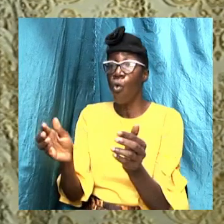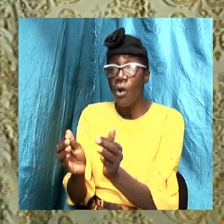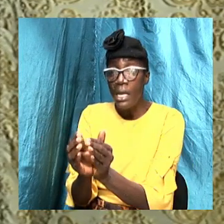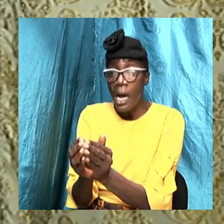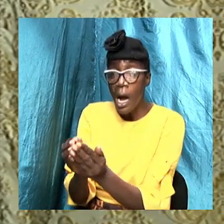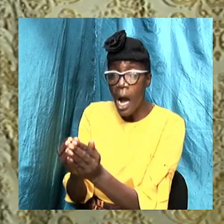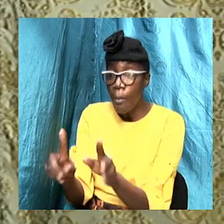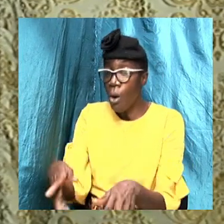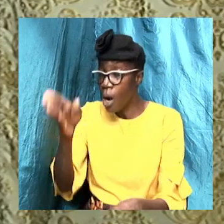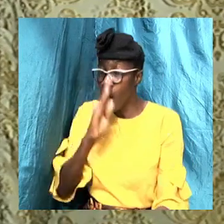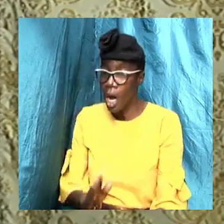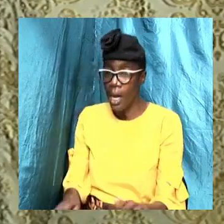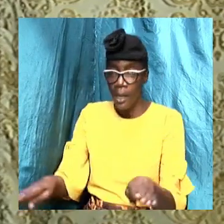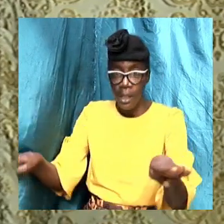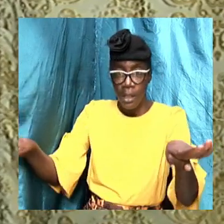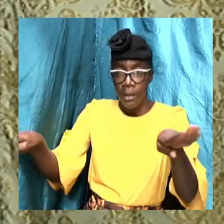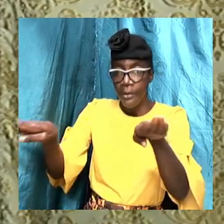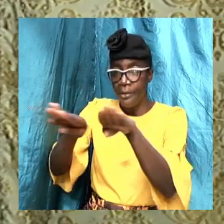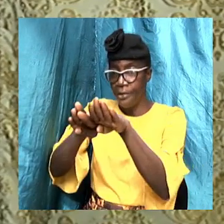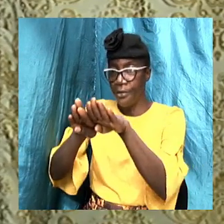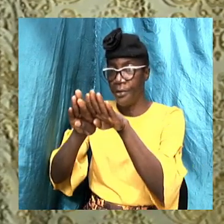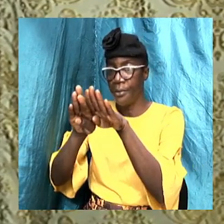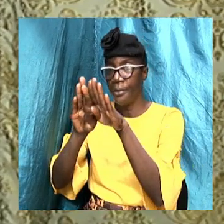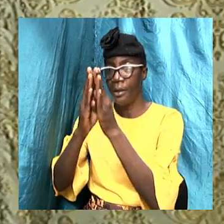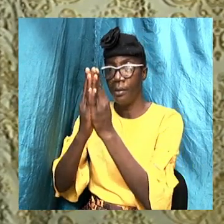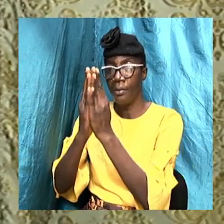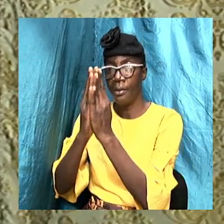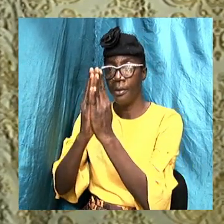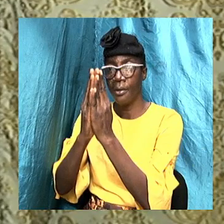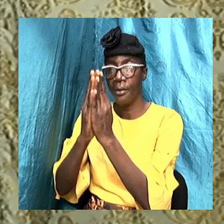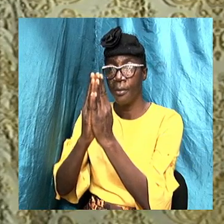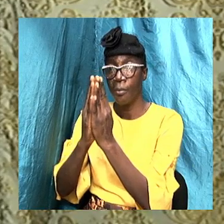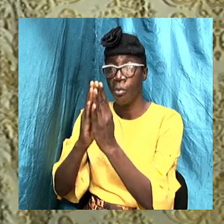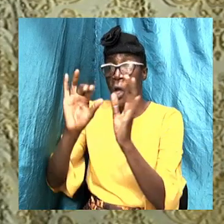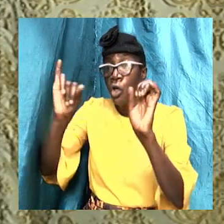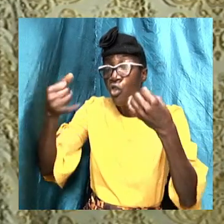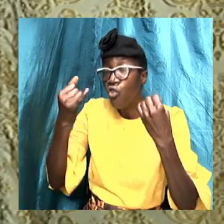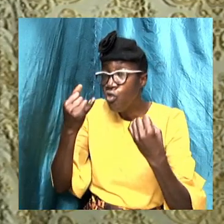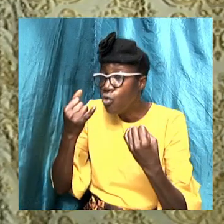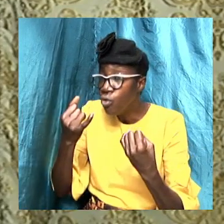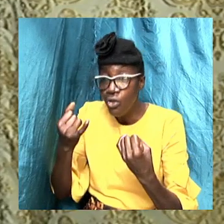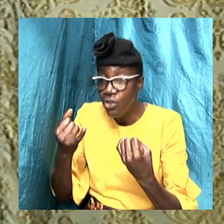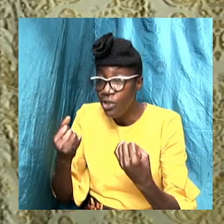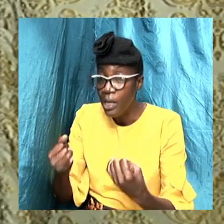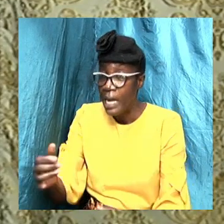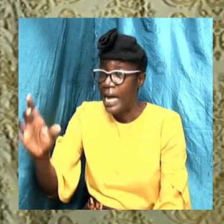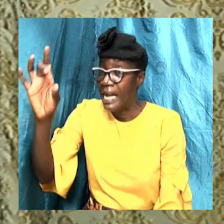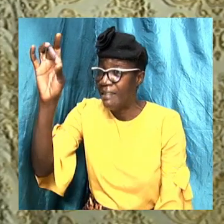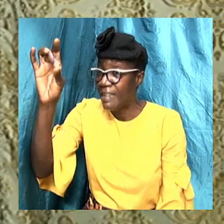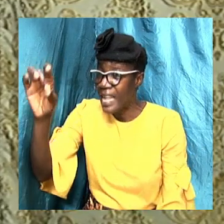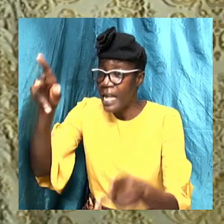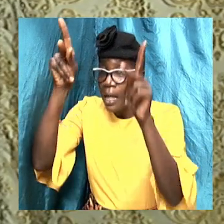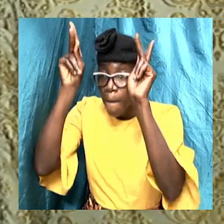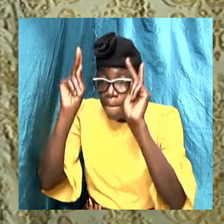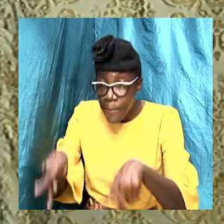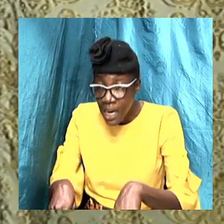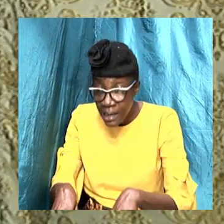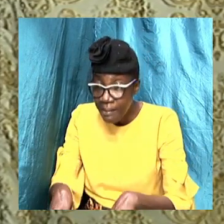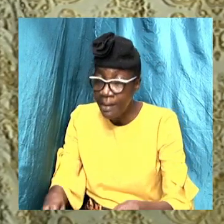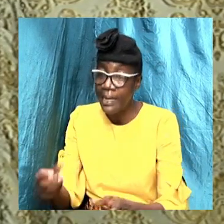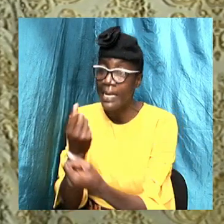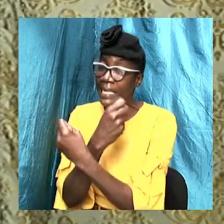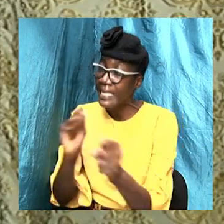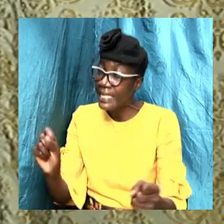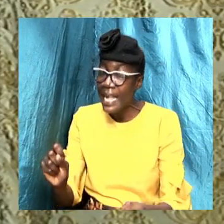door. So, just as our eight souls were saved, so it is that